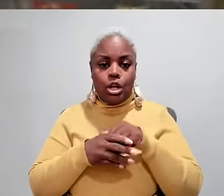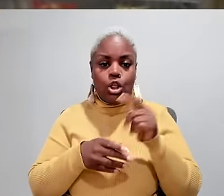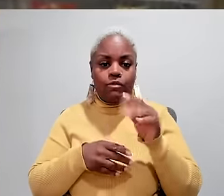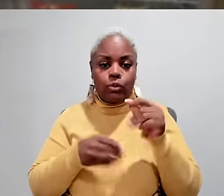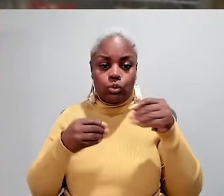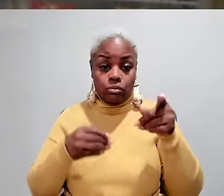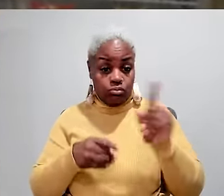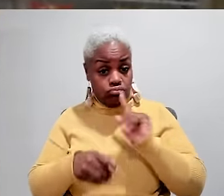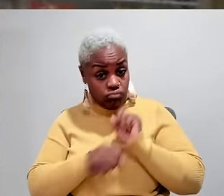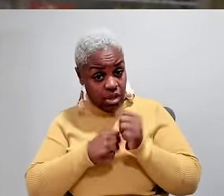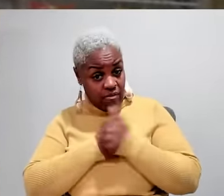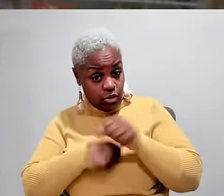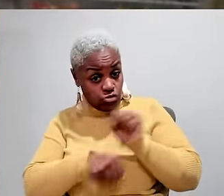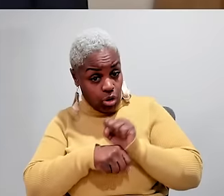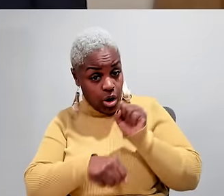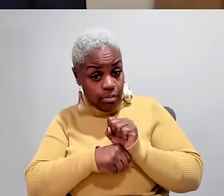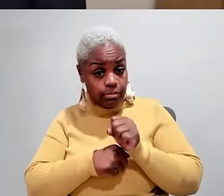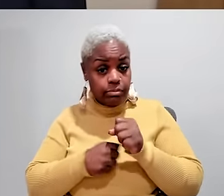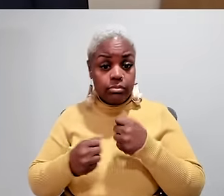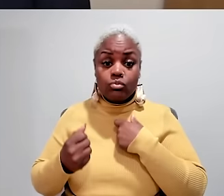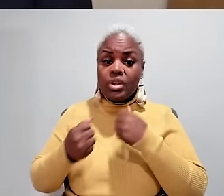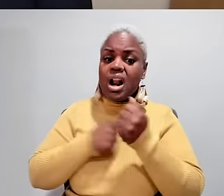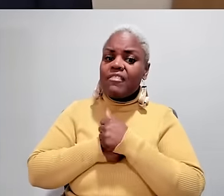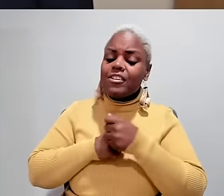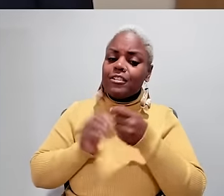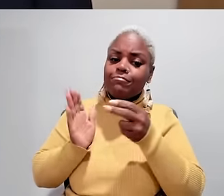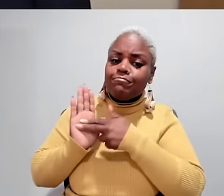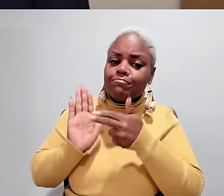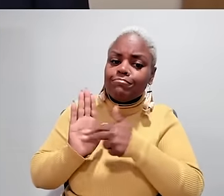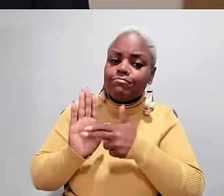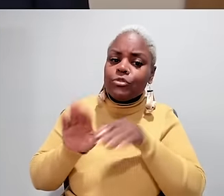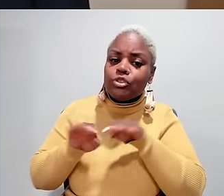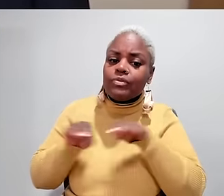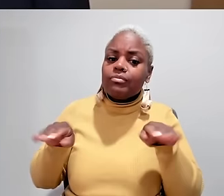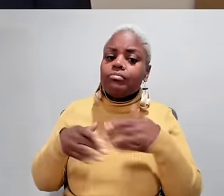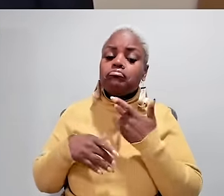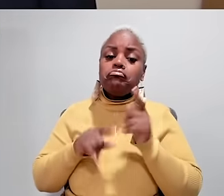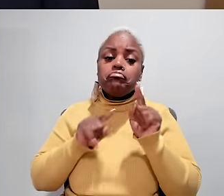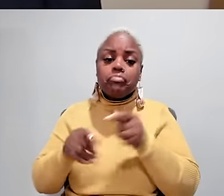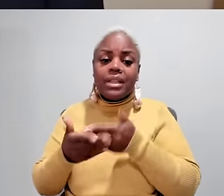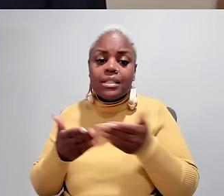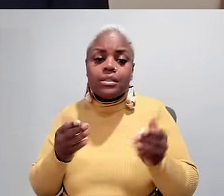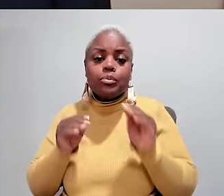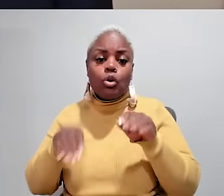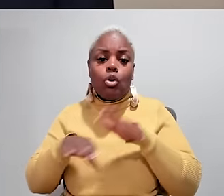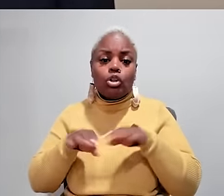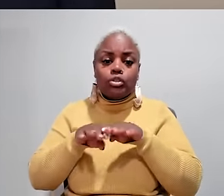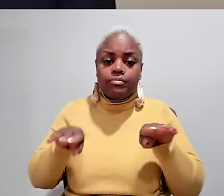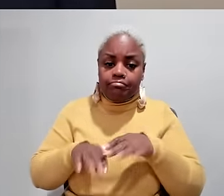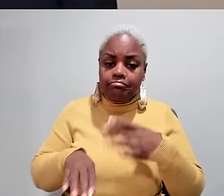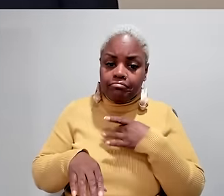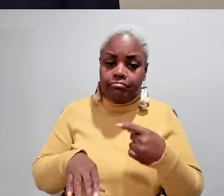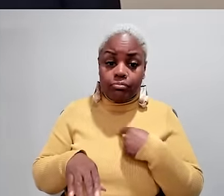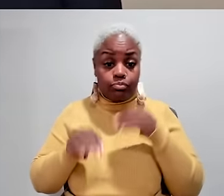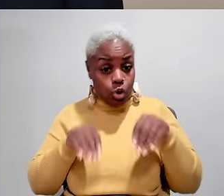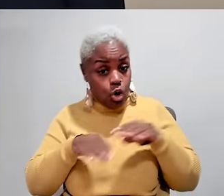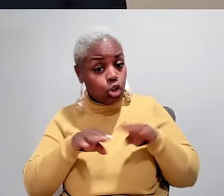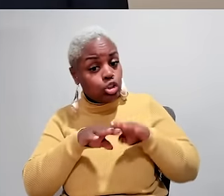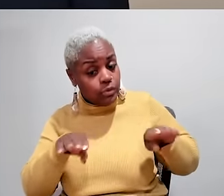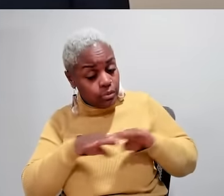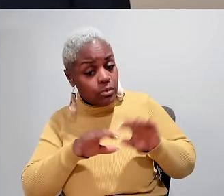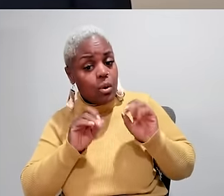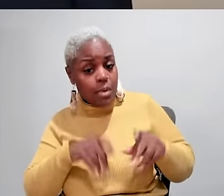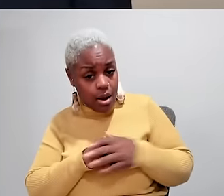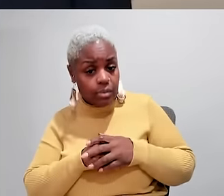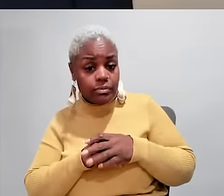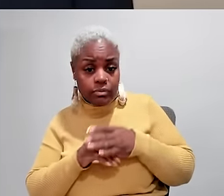the barely-used thrift store. JARED What do you really love about this job? love pricing and shelving donated items and